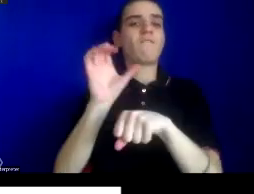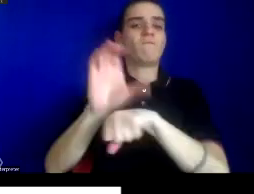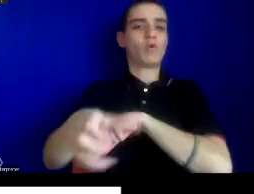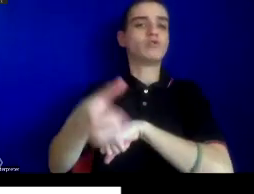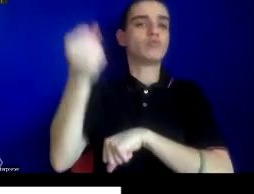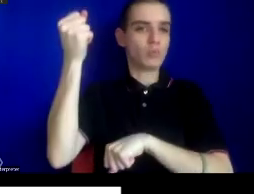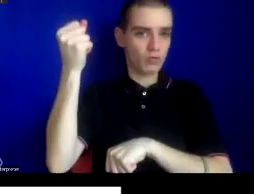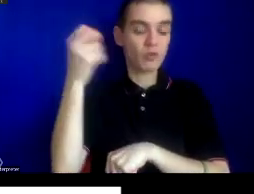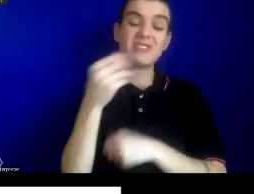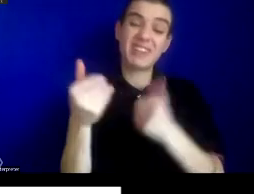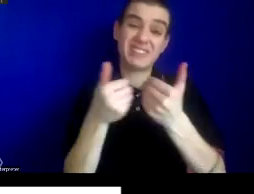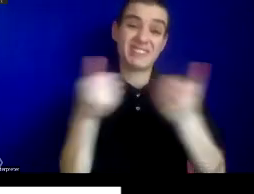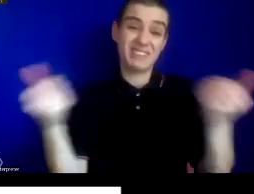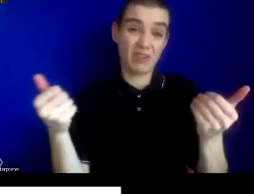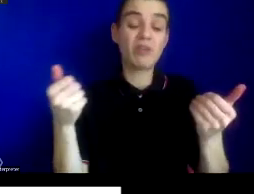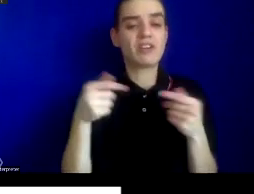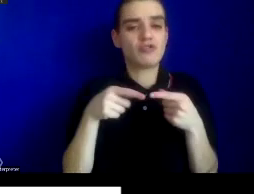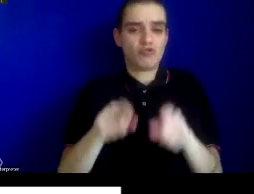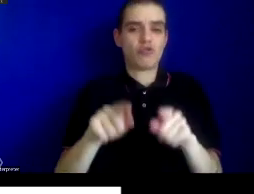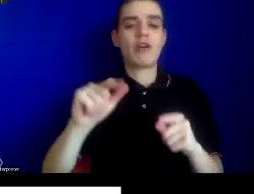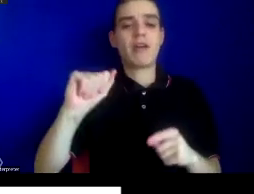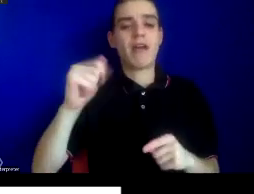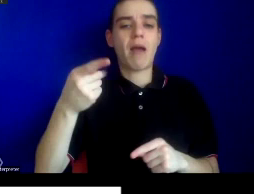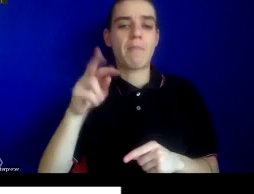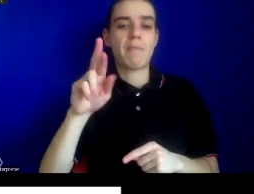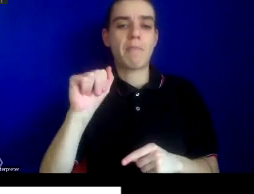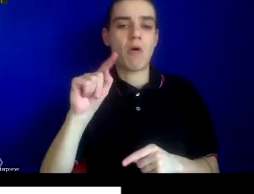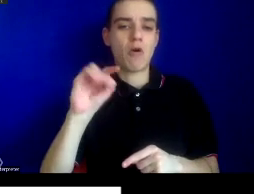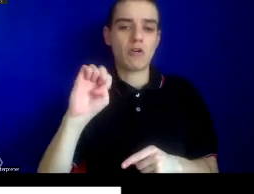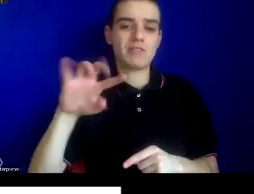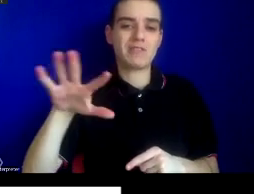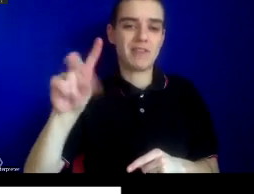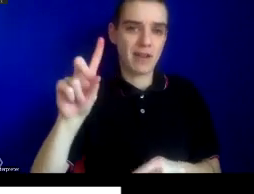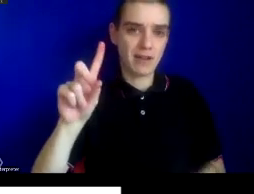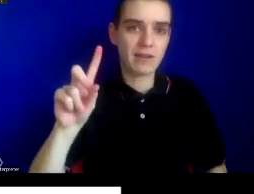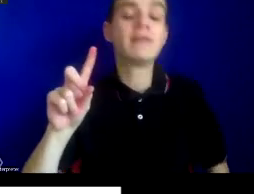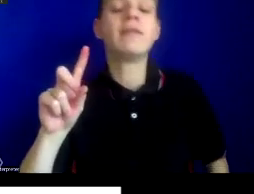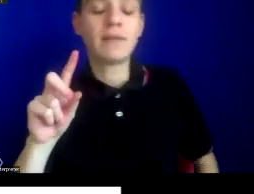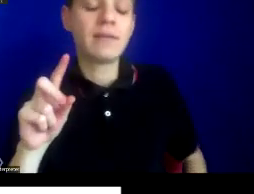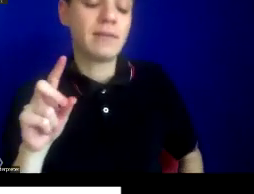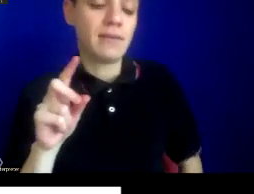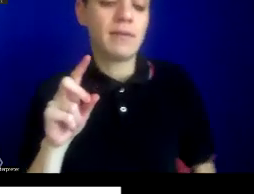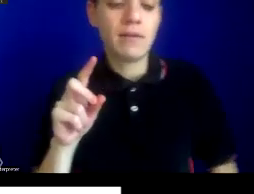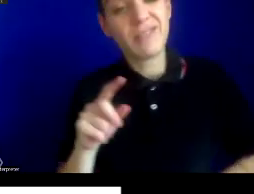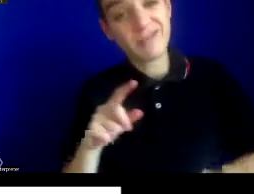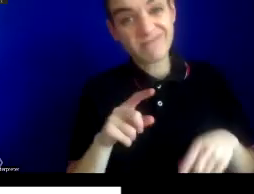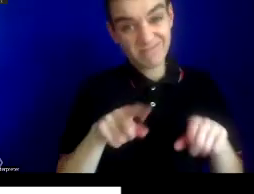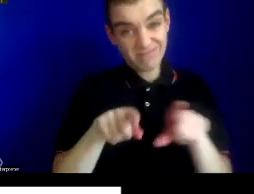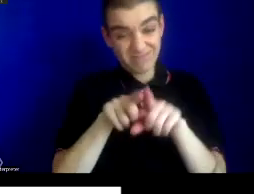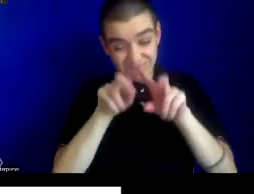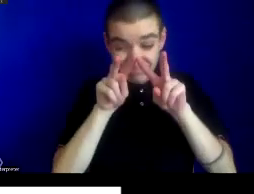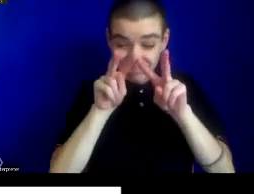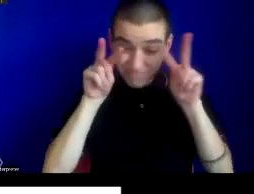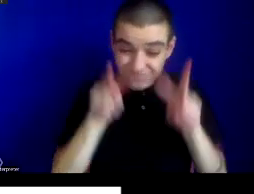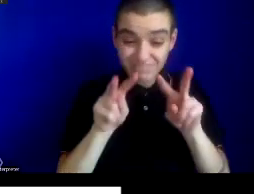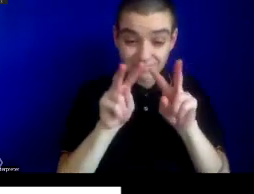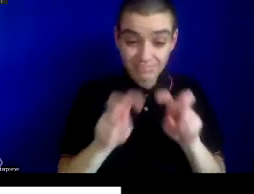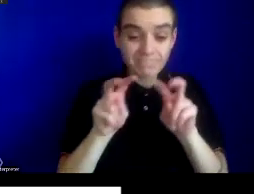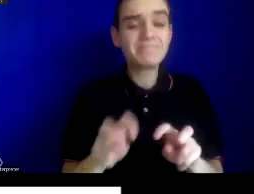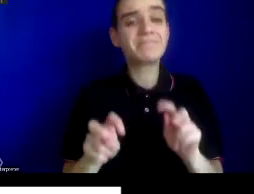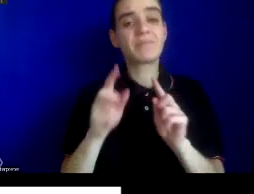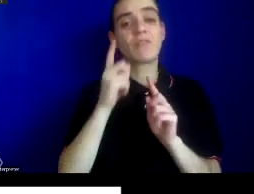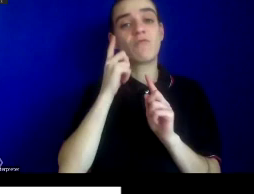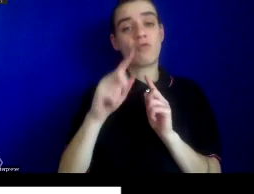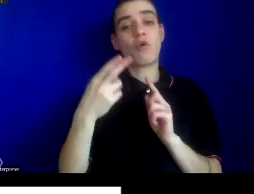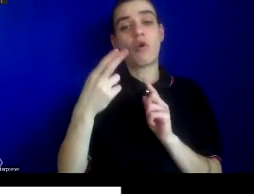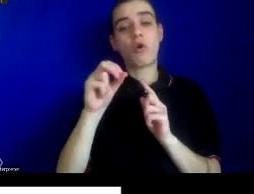townships during apartheid. Similarly, scrutiny, similar scrutiny was a feature of the policing, especially of the Hajj